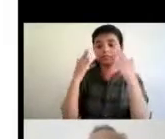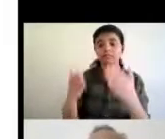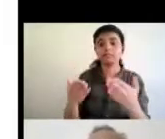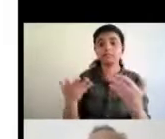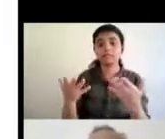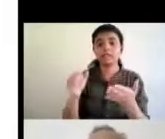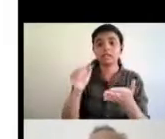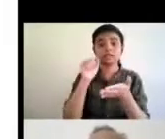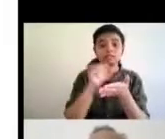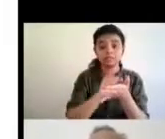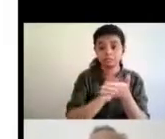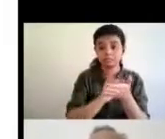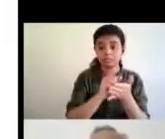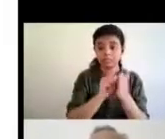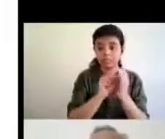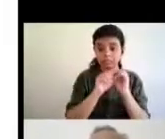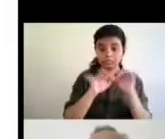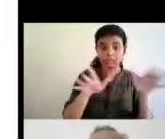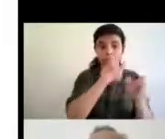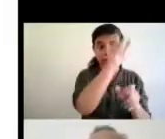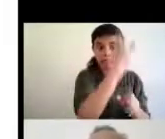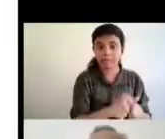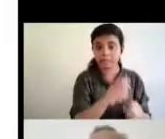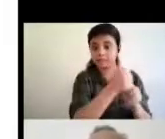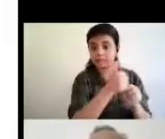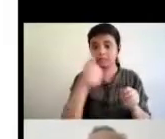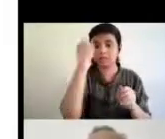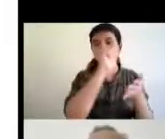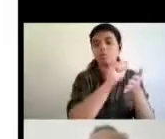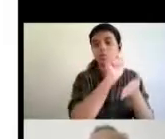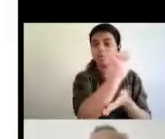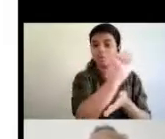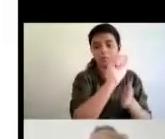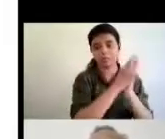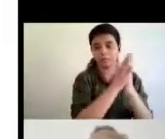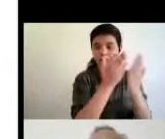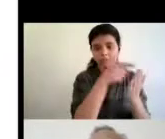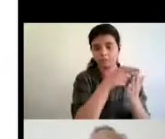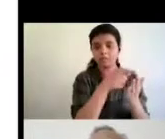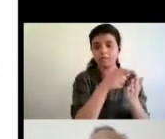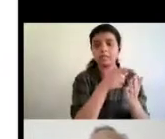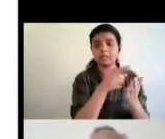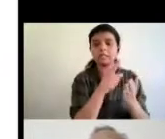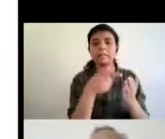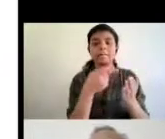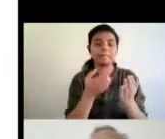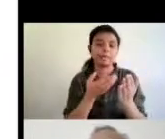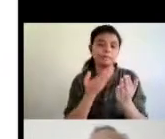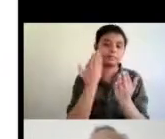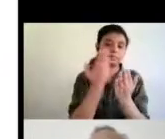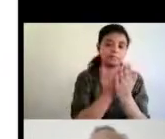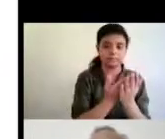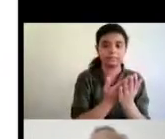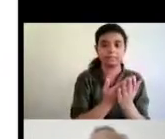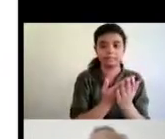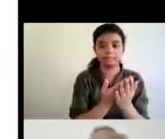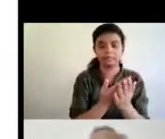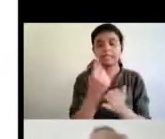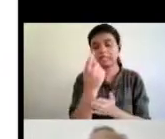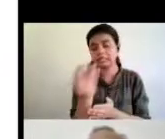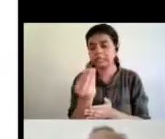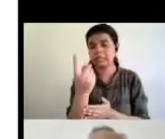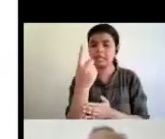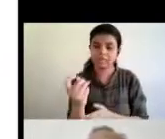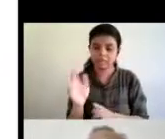copyright owners while implementing this uh marikash treaty while implementing these exceptions and the